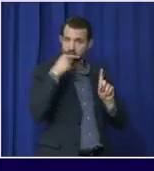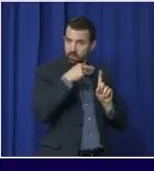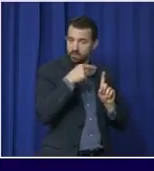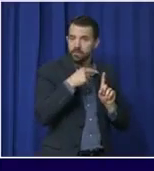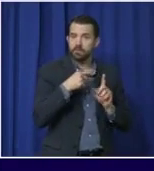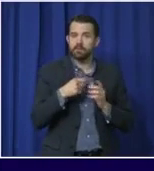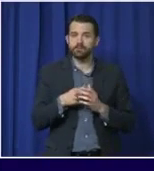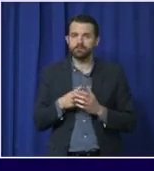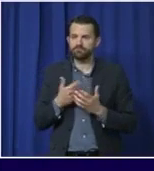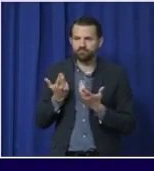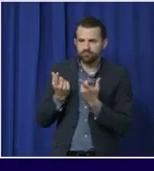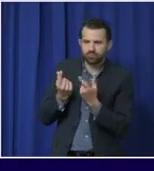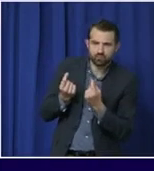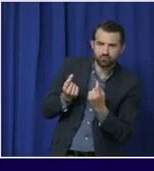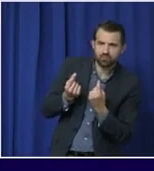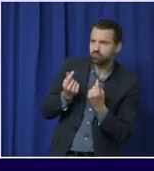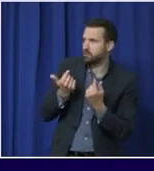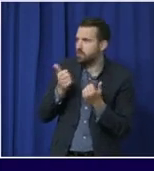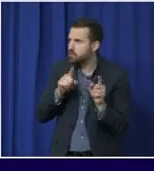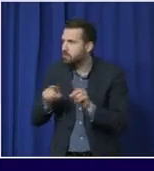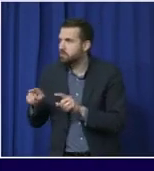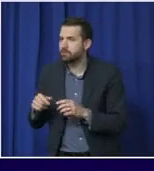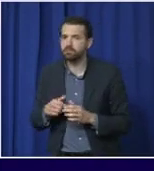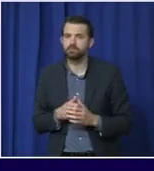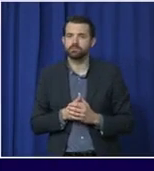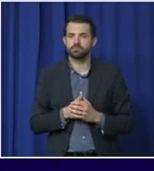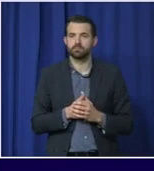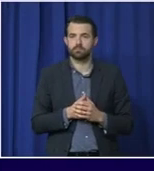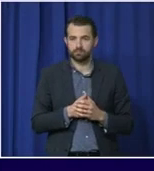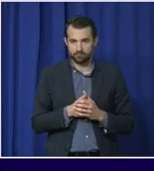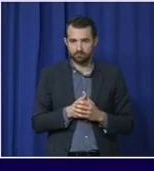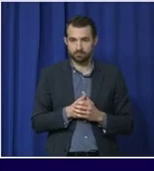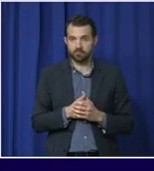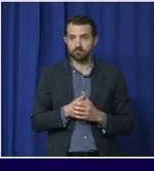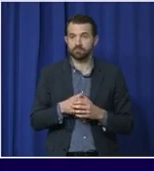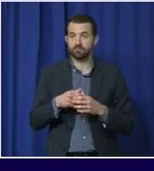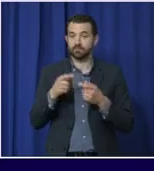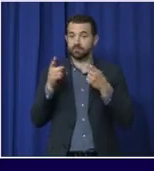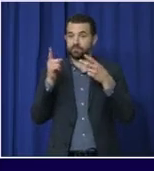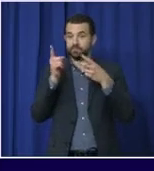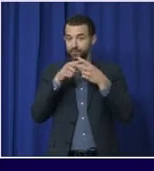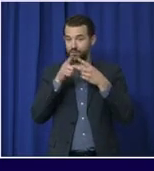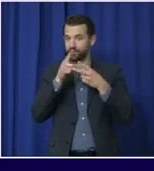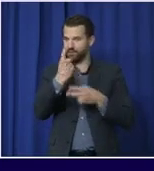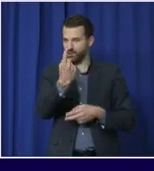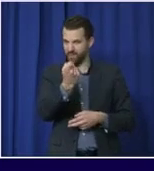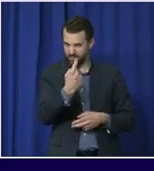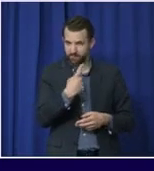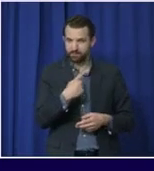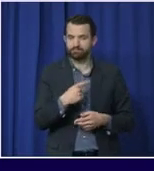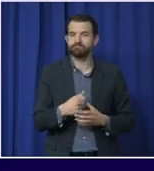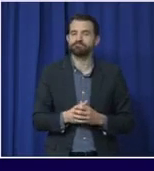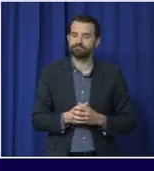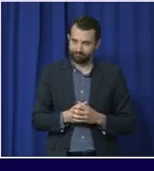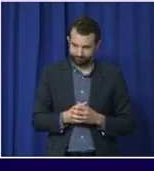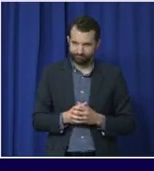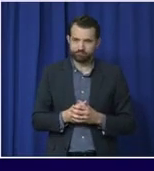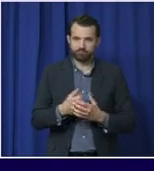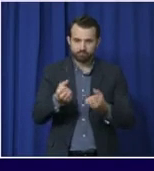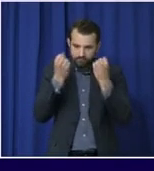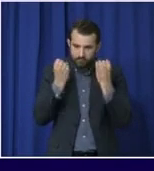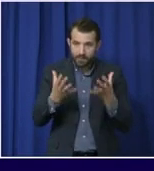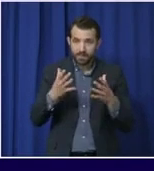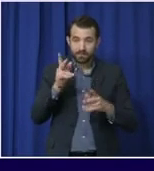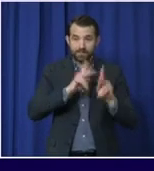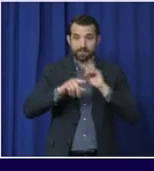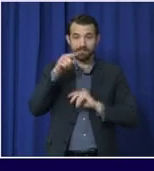So Charlie's first question is in recognition of the fact that many of the individuals who work at Tyson may be